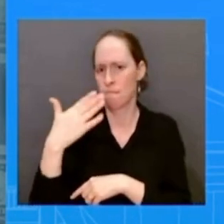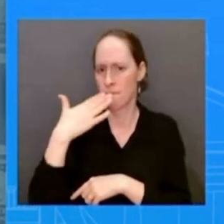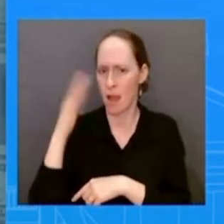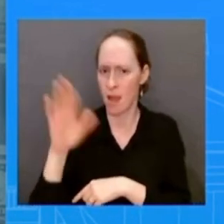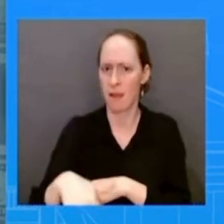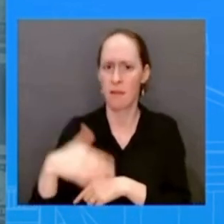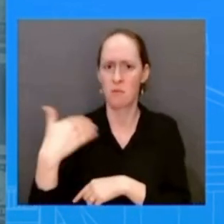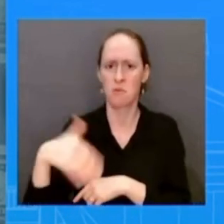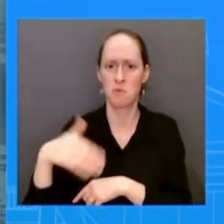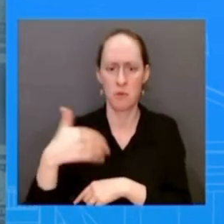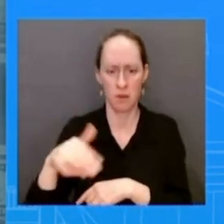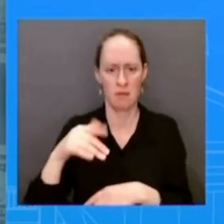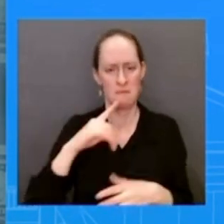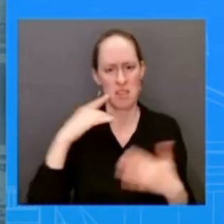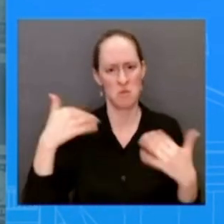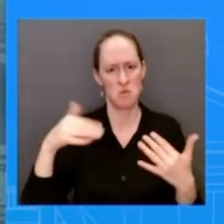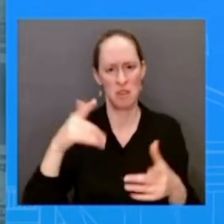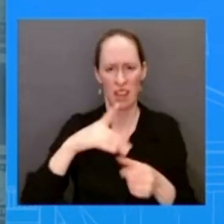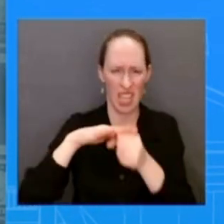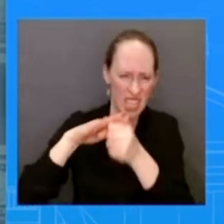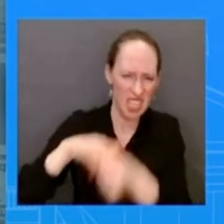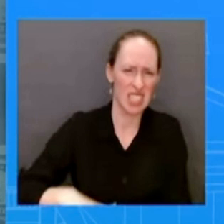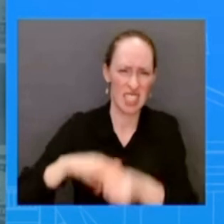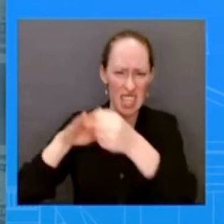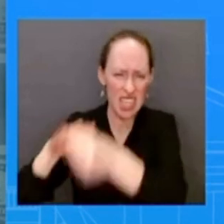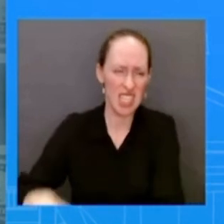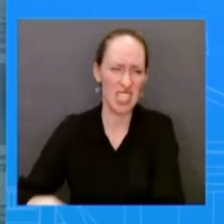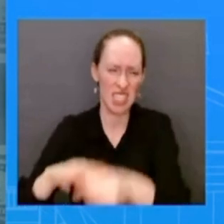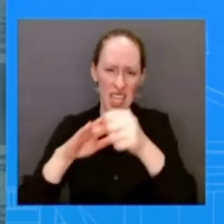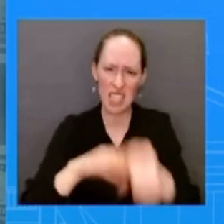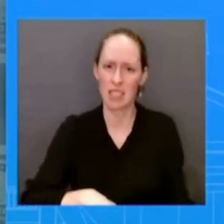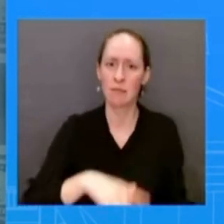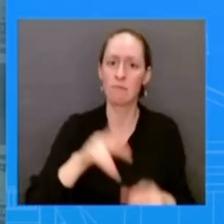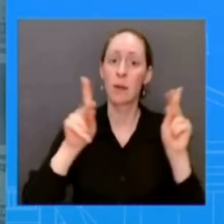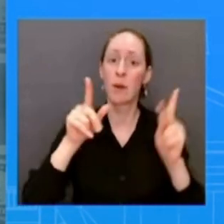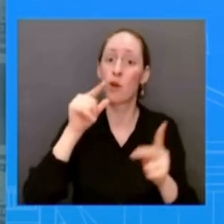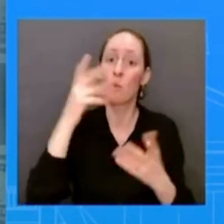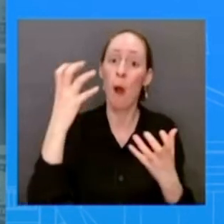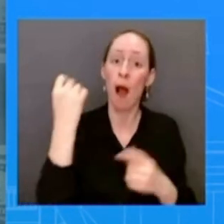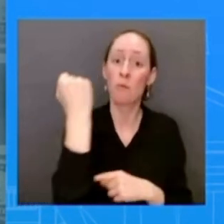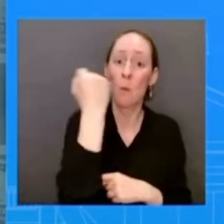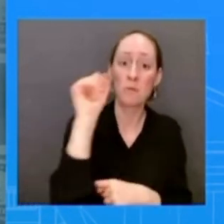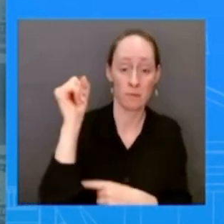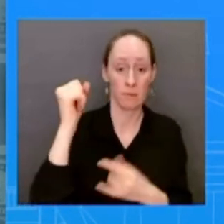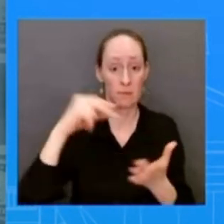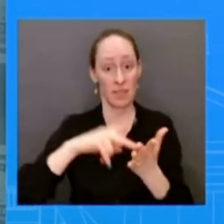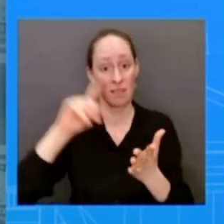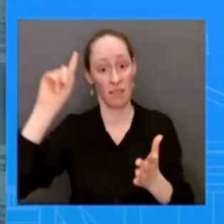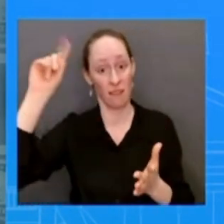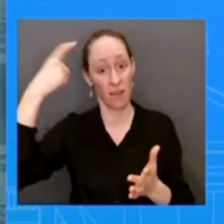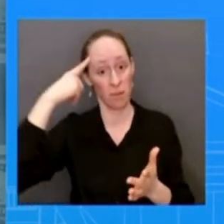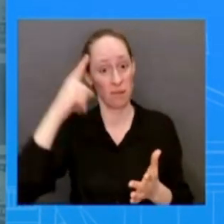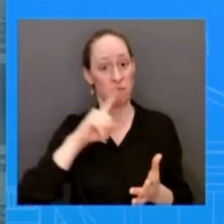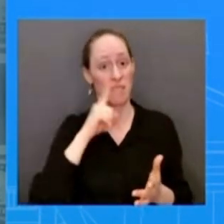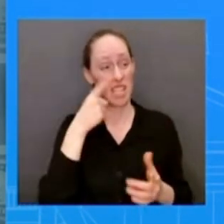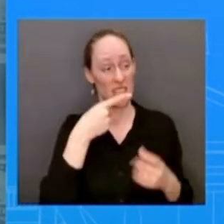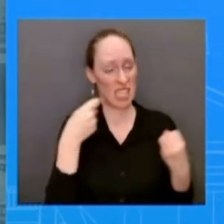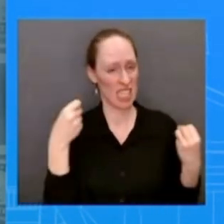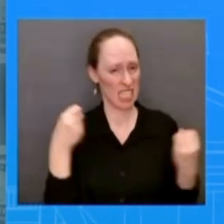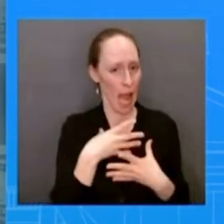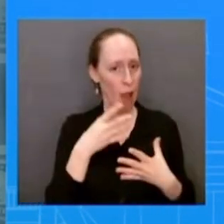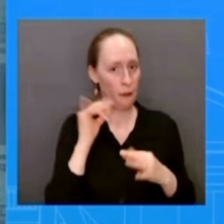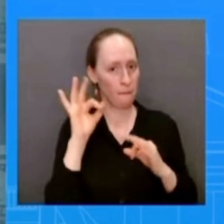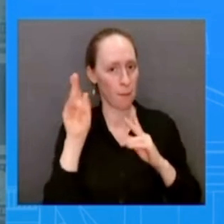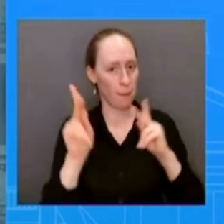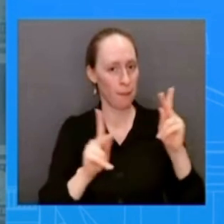abuses inflicted by its government must not go without consequences the hundreds of protesters already killed at the hands of